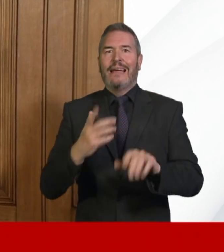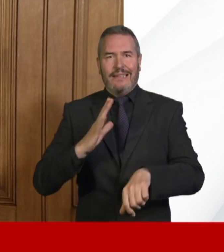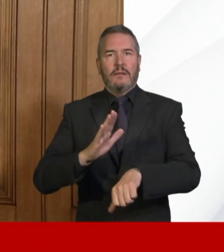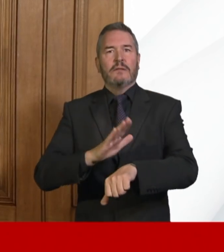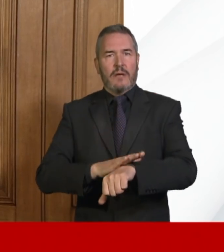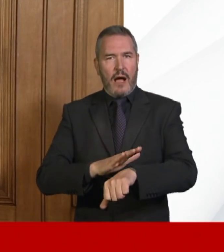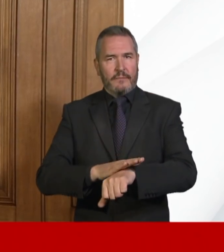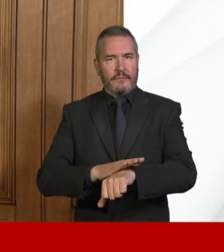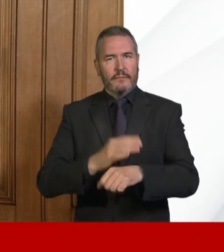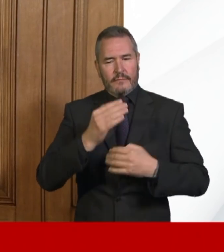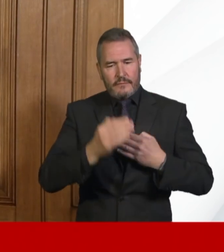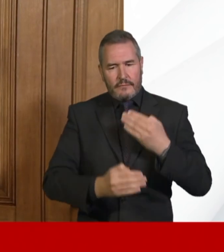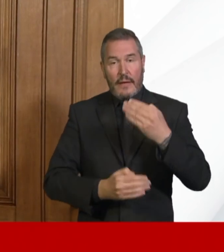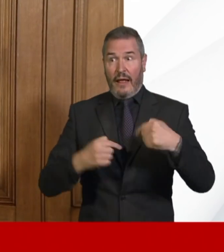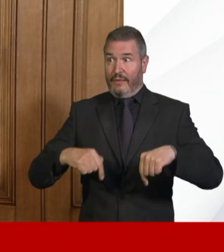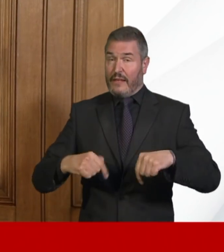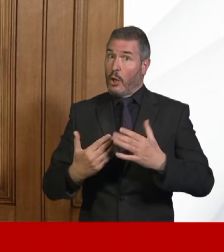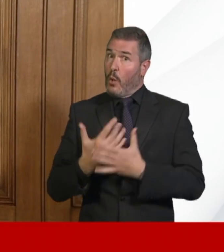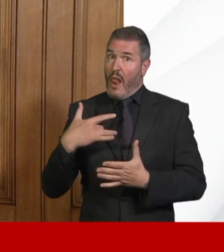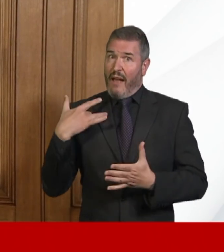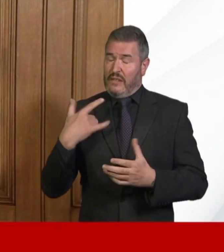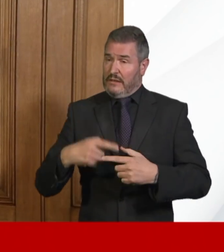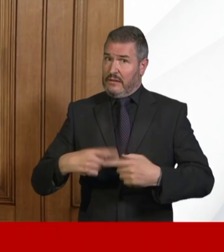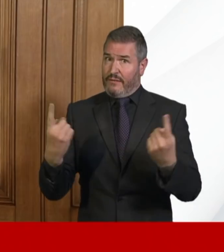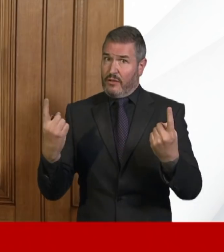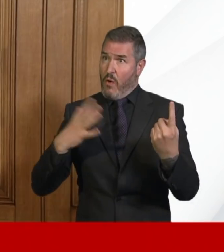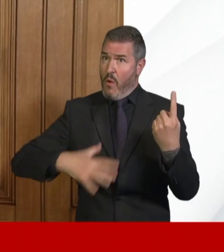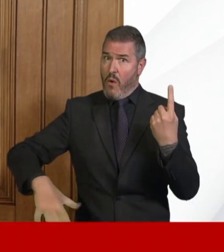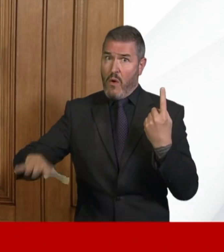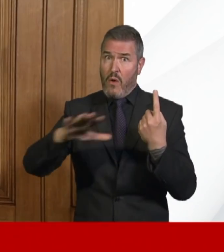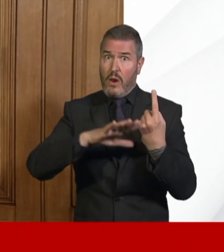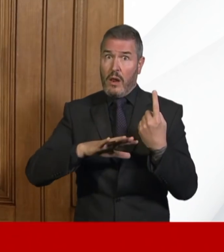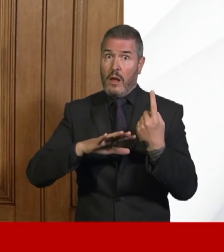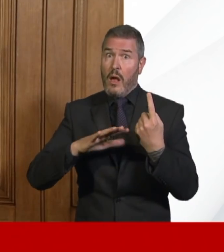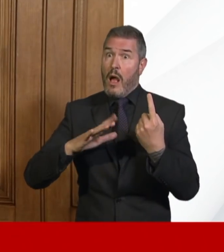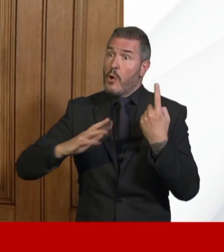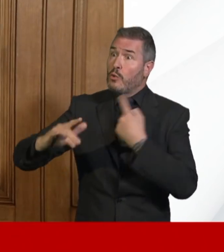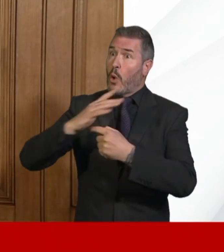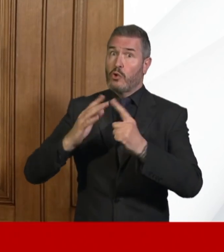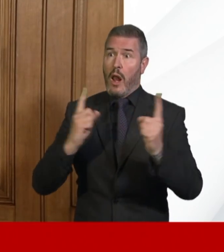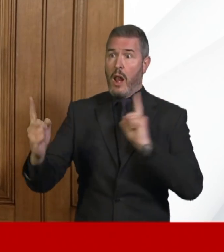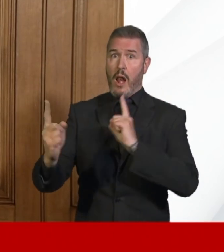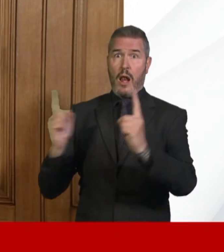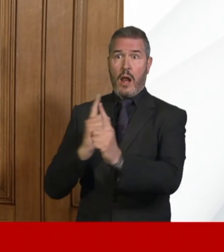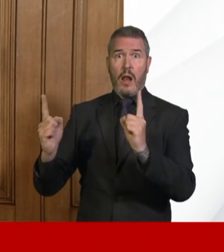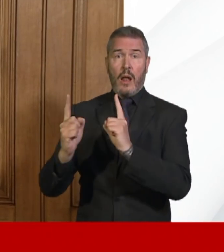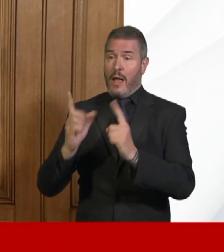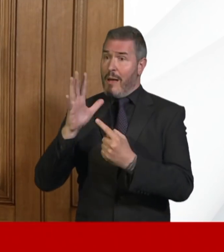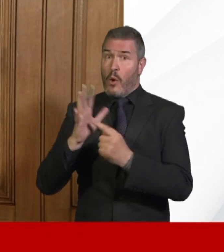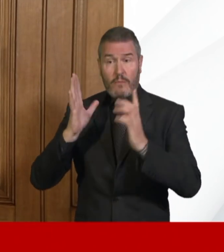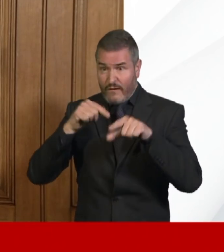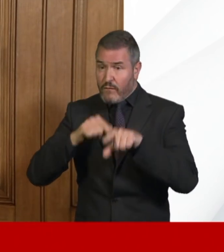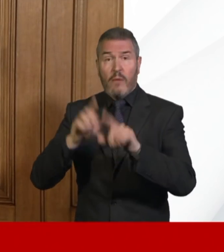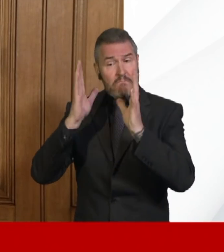quite some time to get used to this new way of living. To ensure that we practice social distancing and we stick to that. And as a